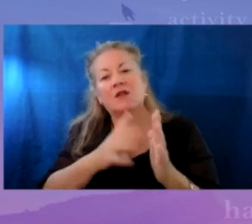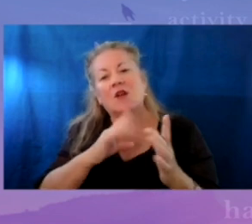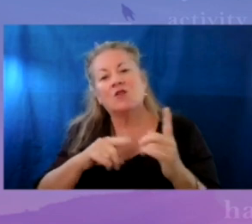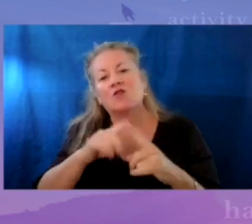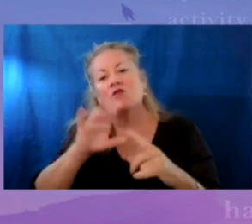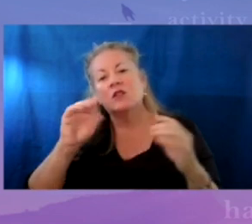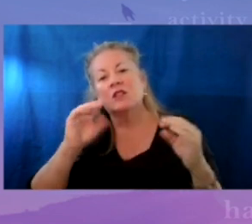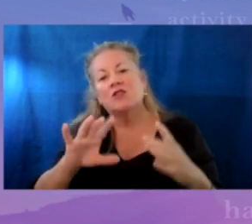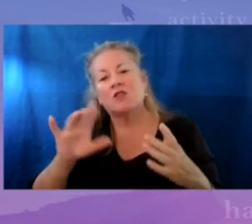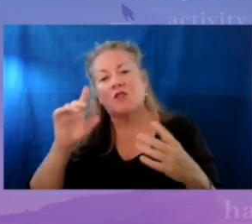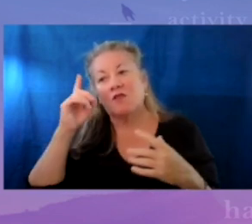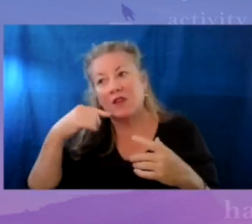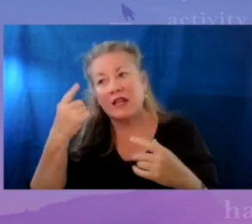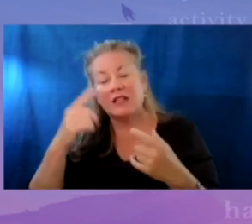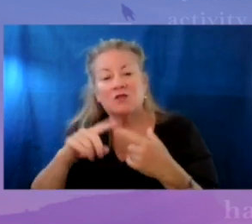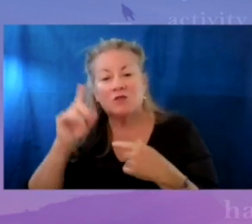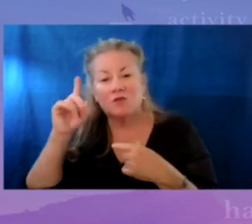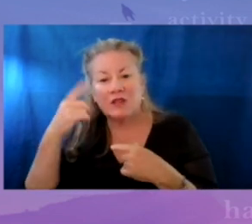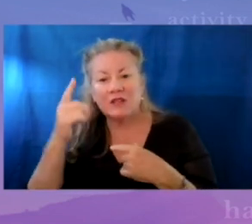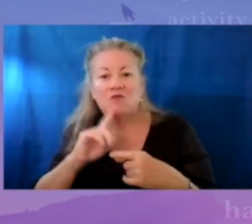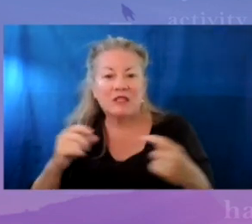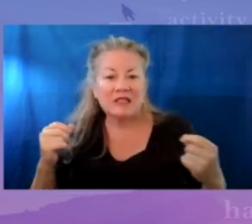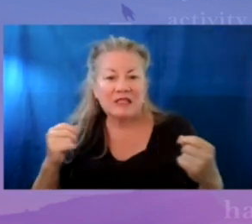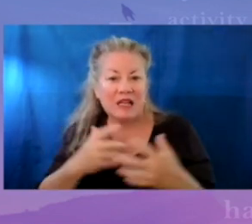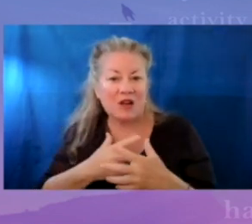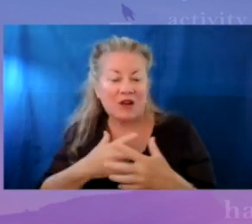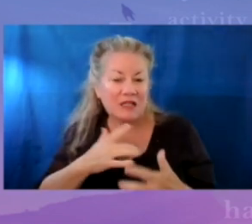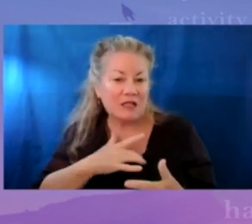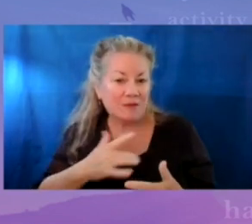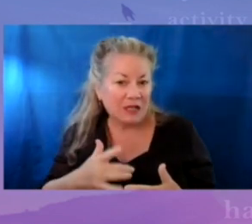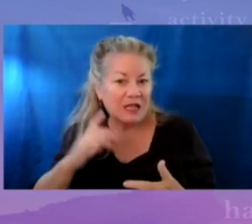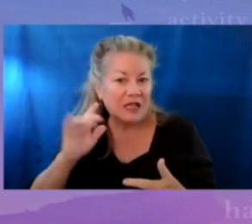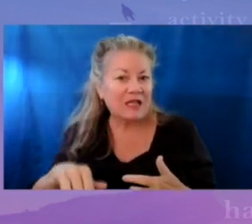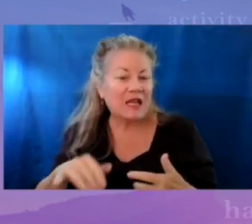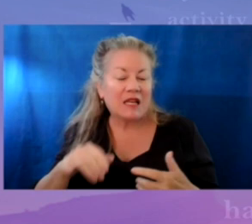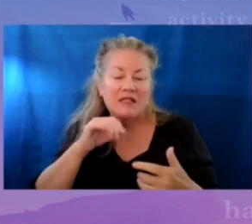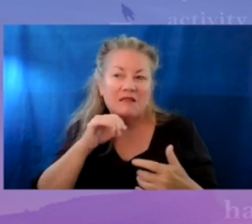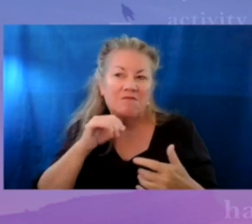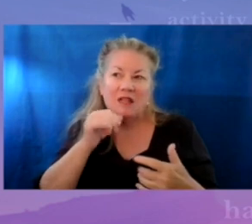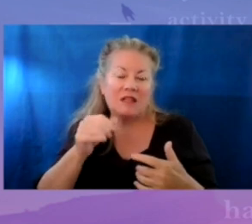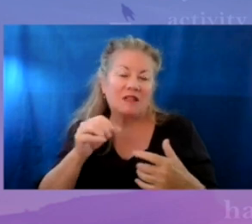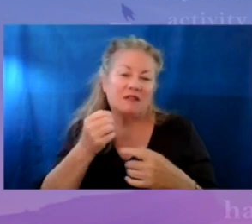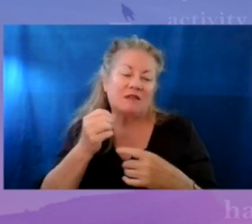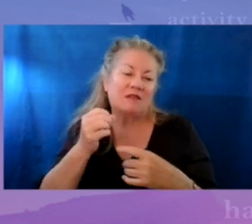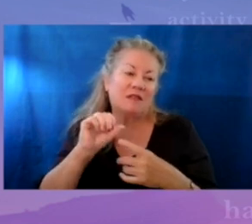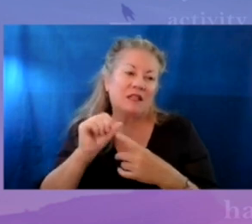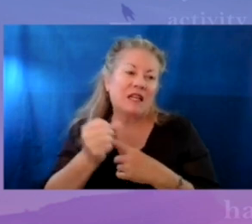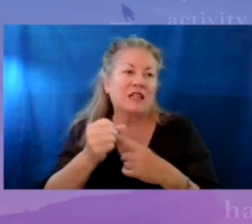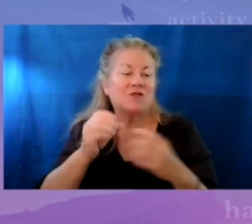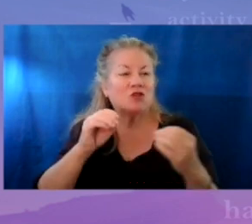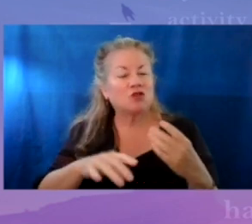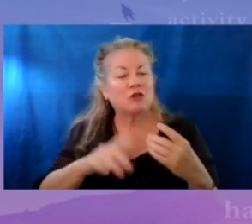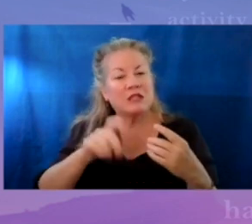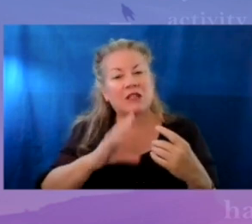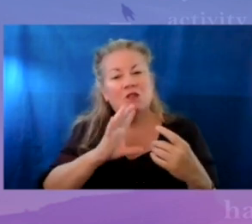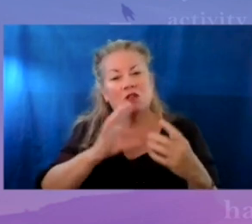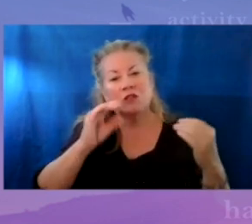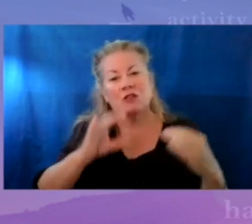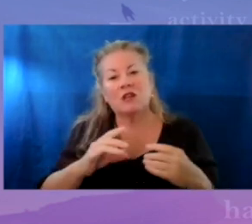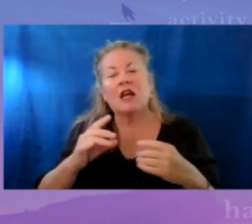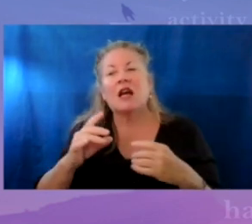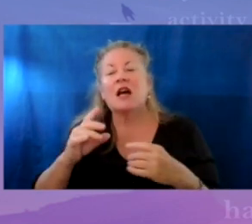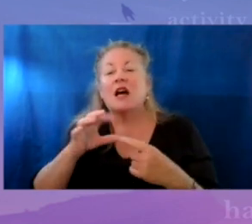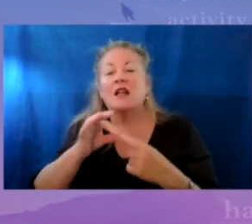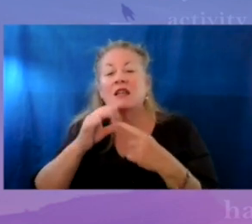talking to a teacher face-to-face is really scary, and typically that isn't really the case for students needing to talk to teachers unless